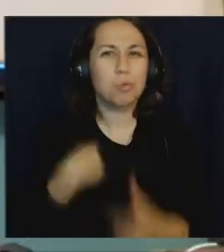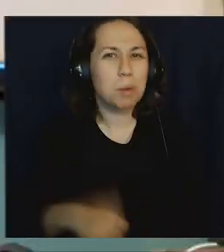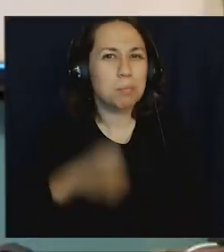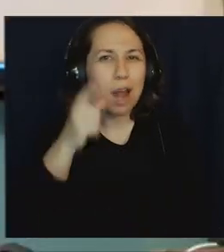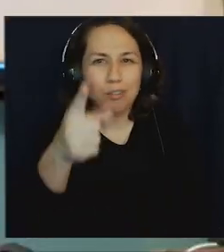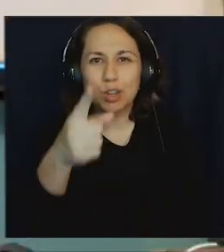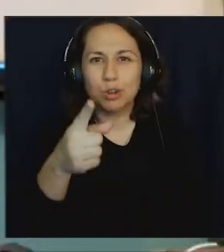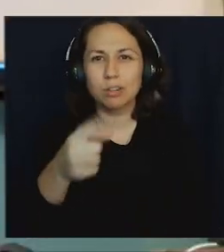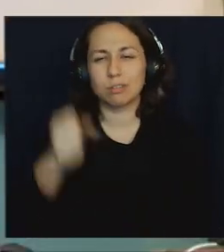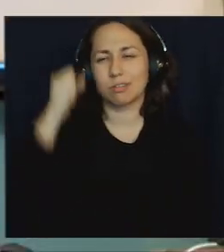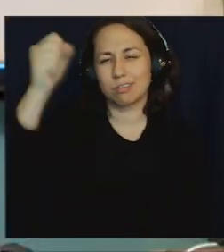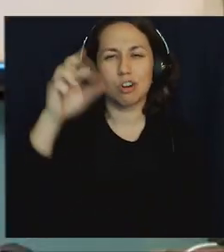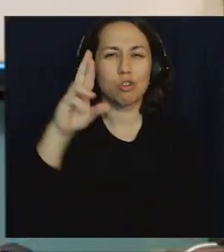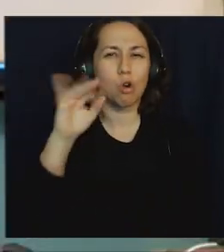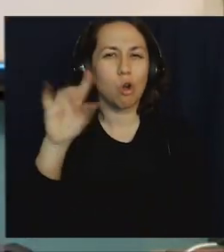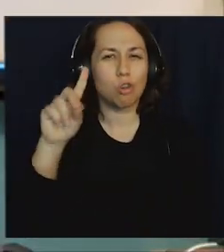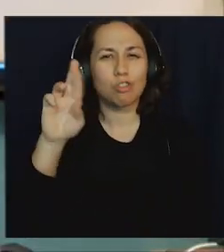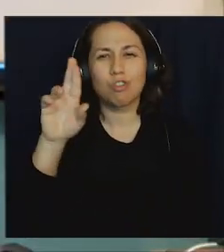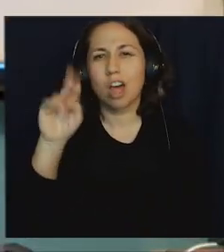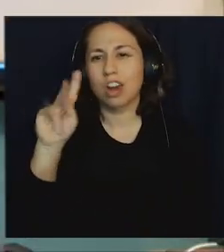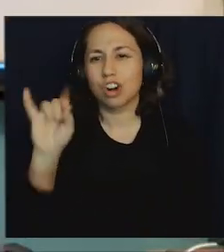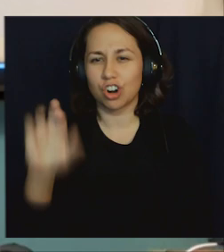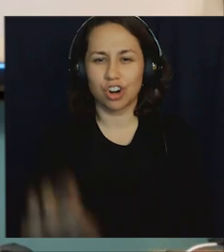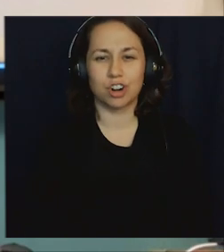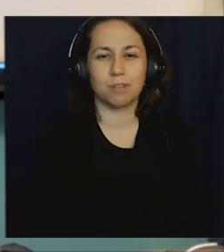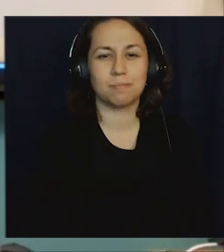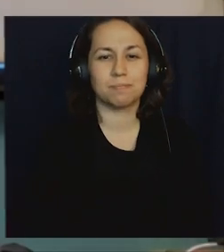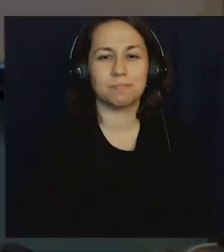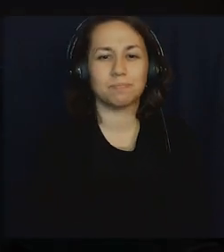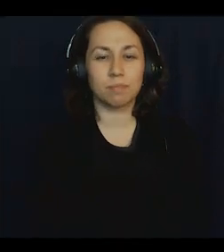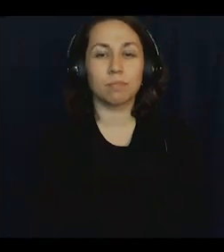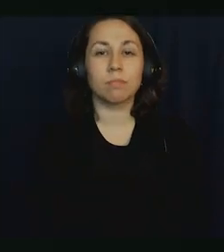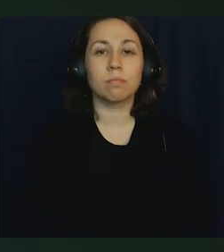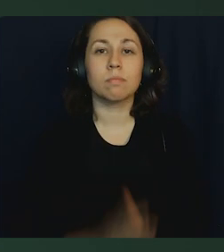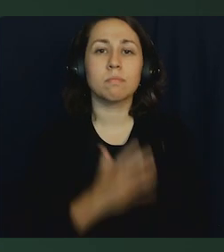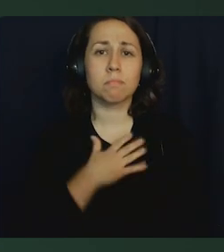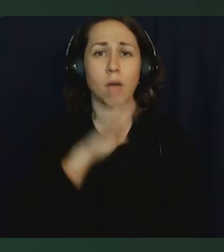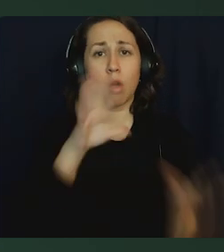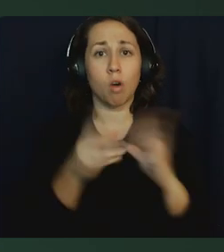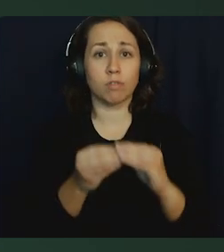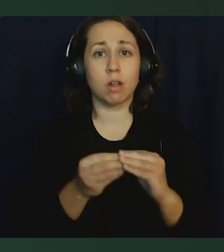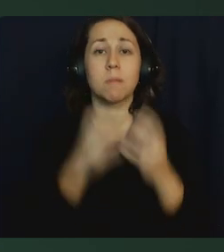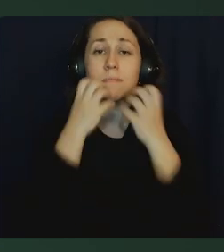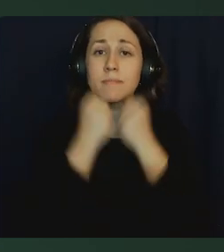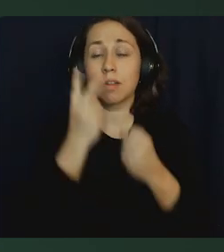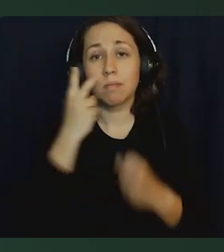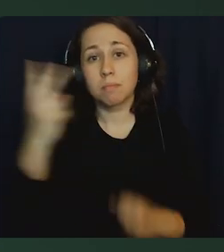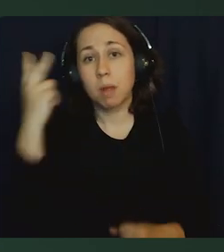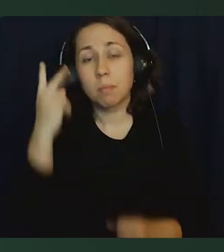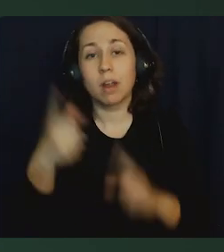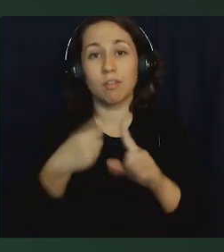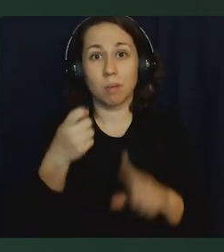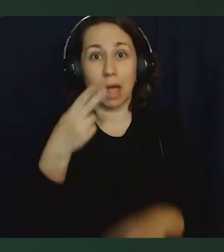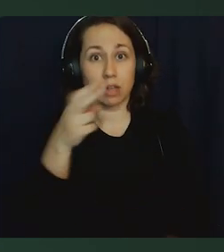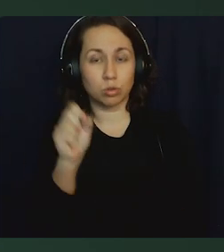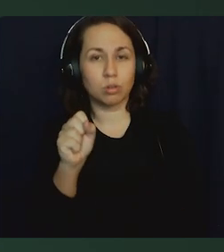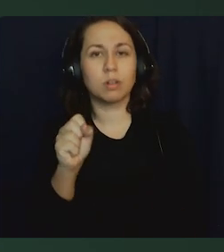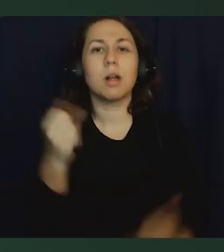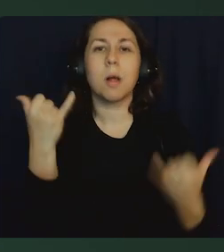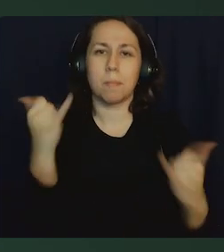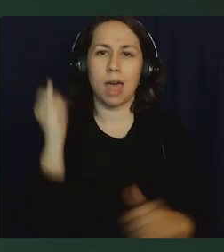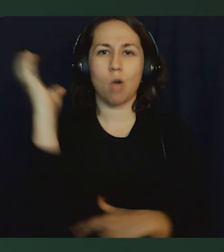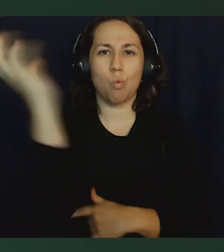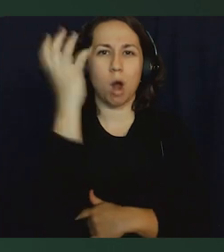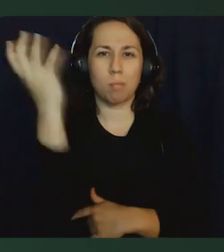Congratulations. We're proud of you. Go Roadrunner Nation. My overall fondest memory from high school is being able to play